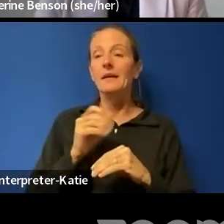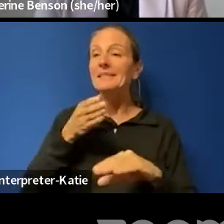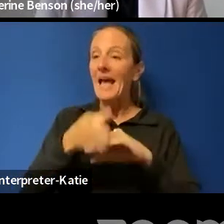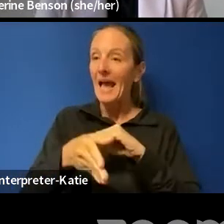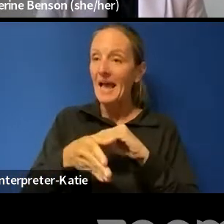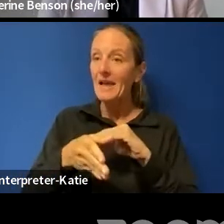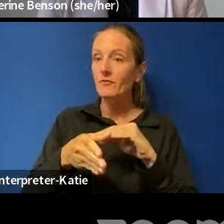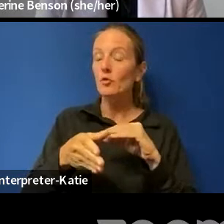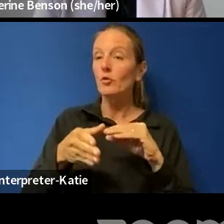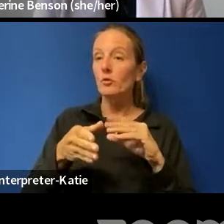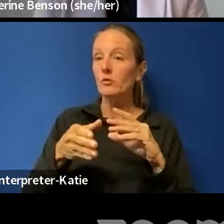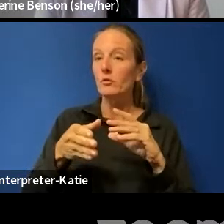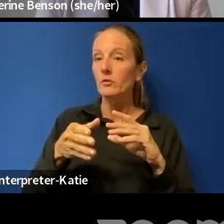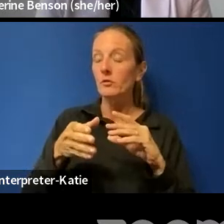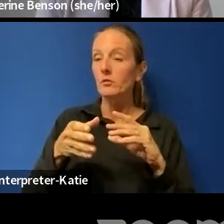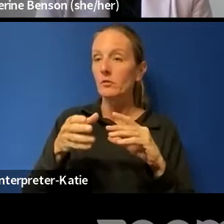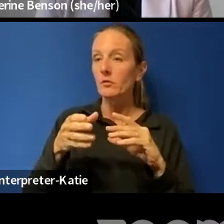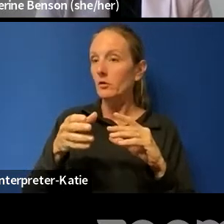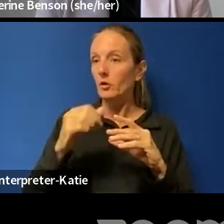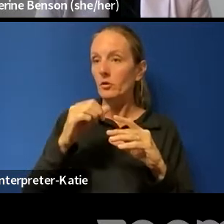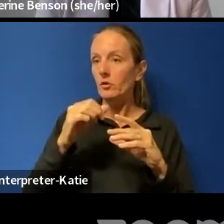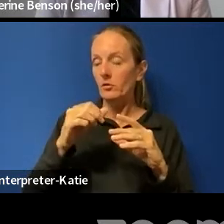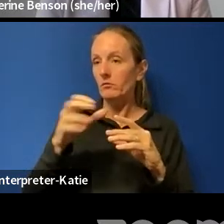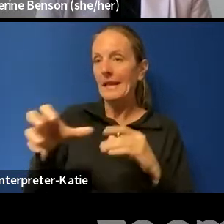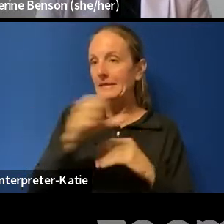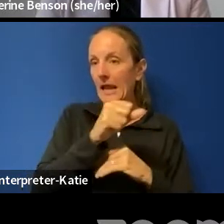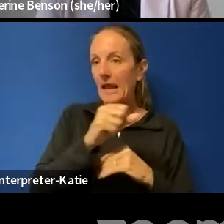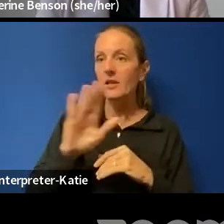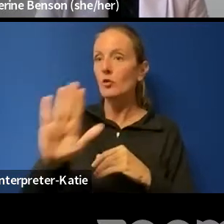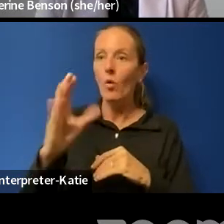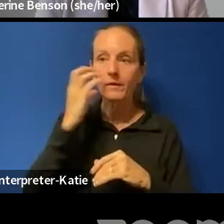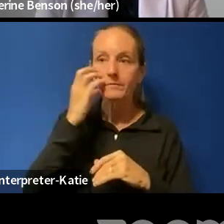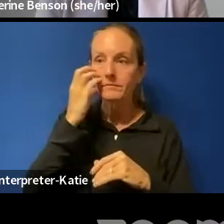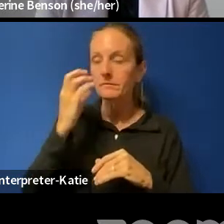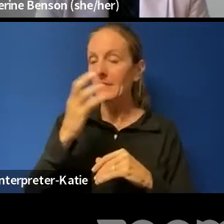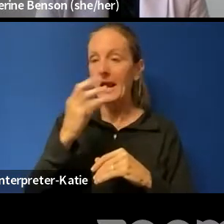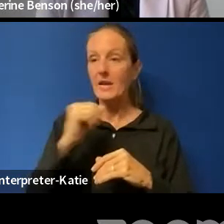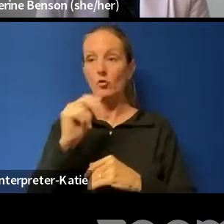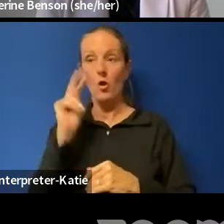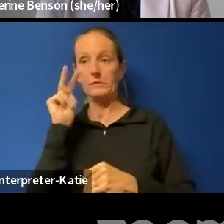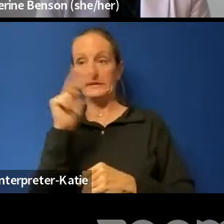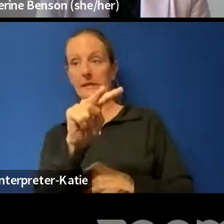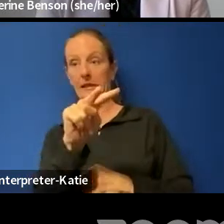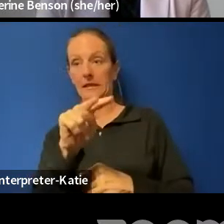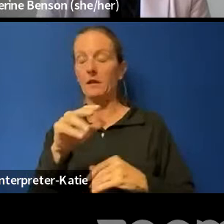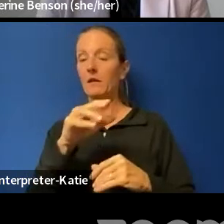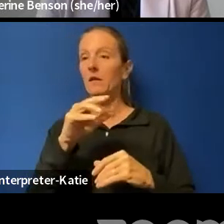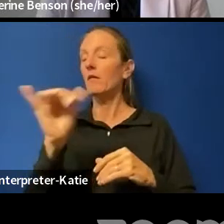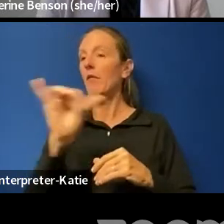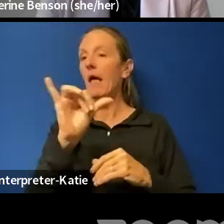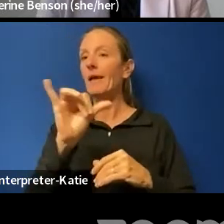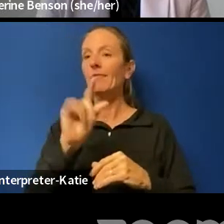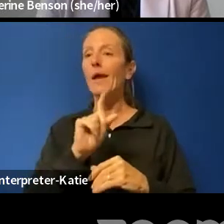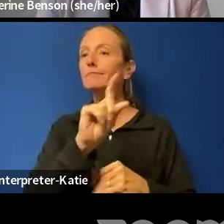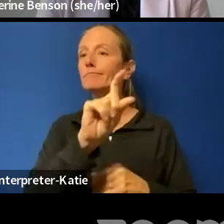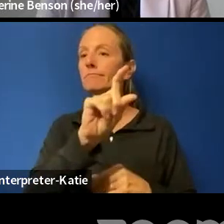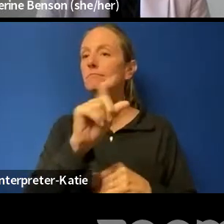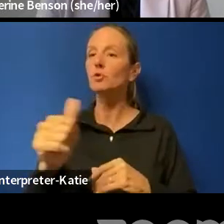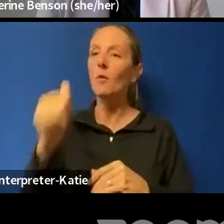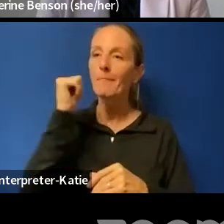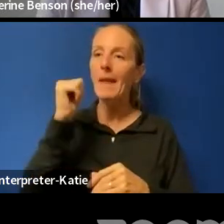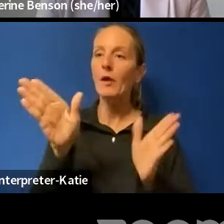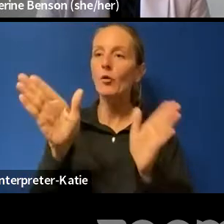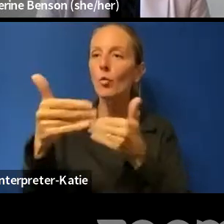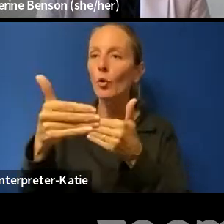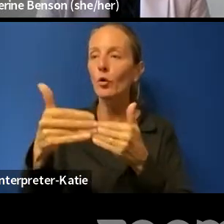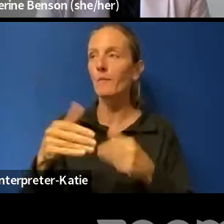removed from your view, even if it's taken into a back room or if it's detained or seized, um, for months